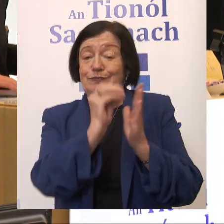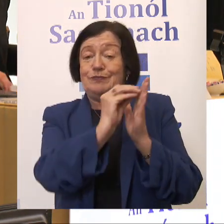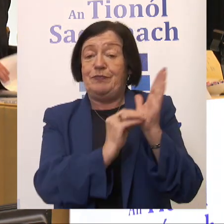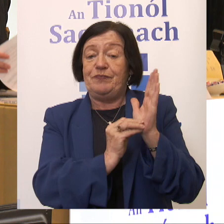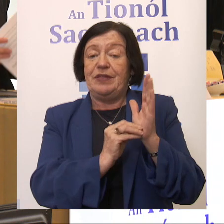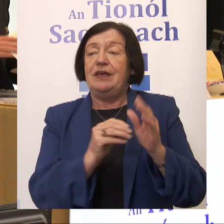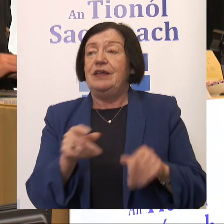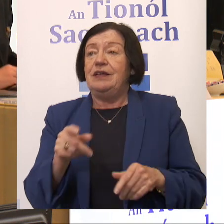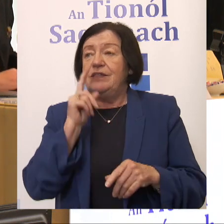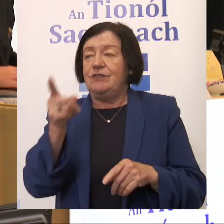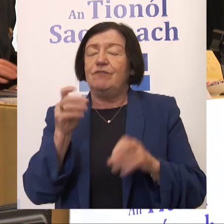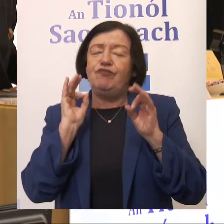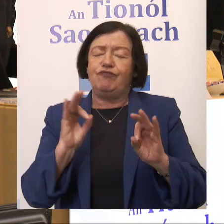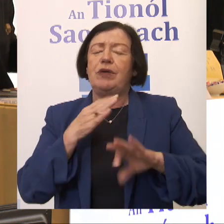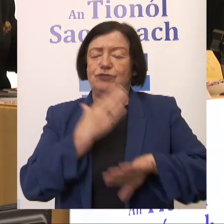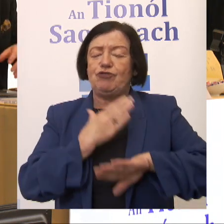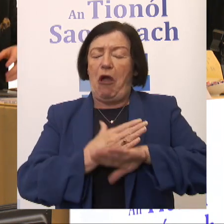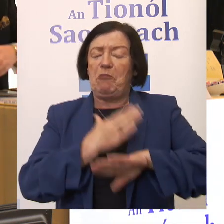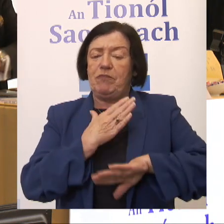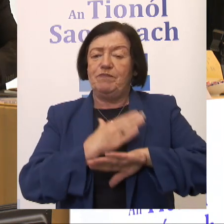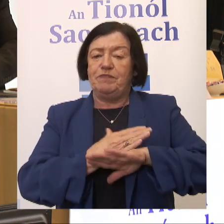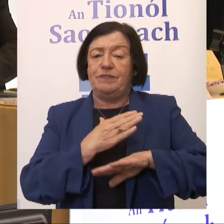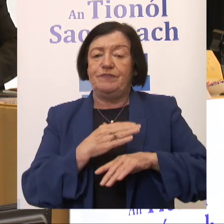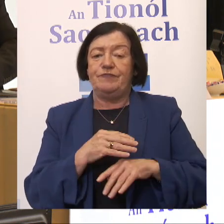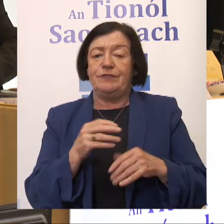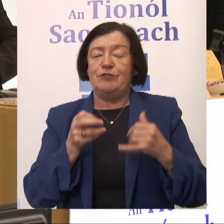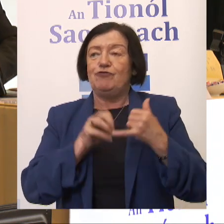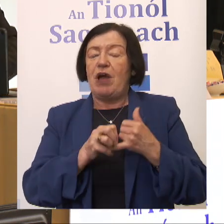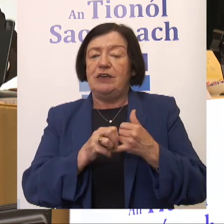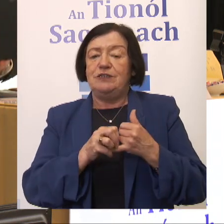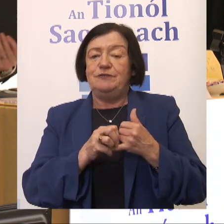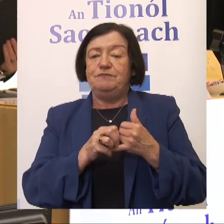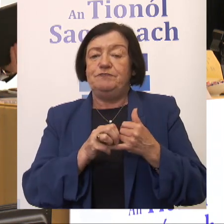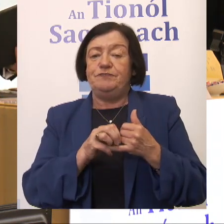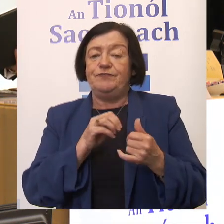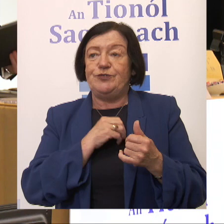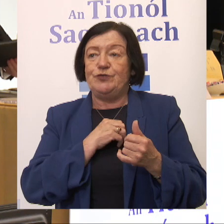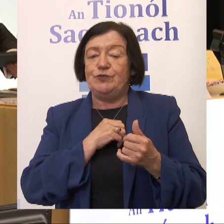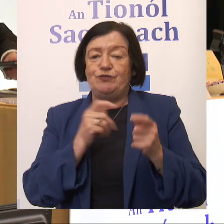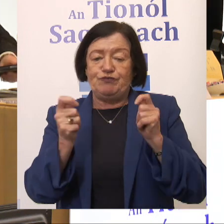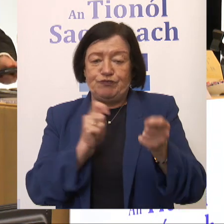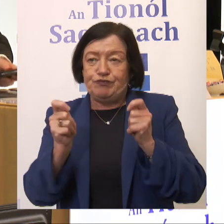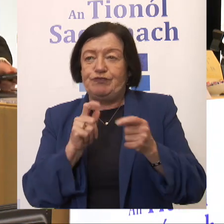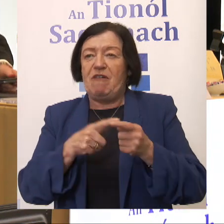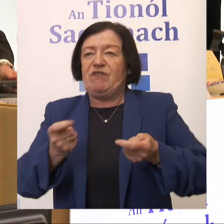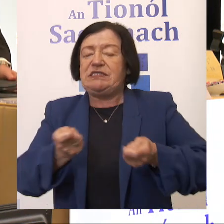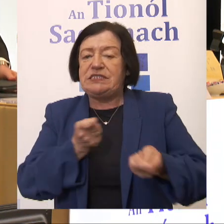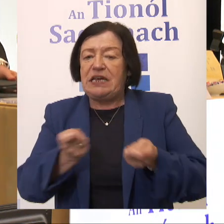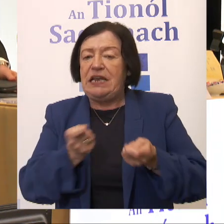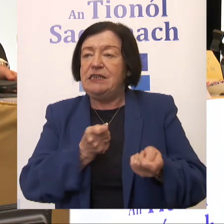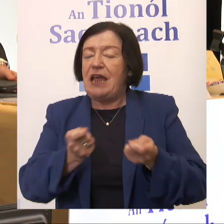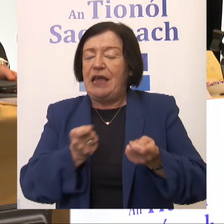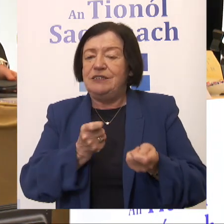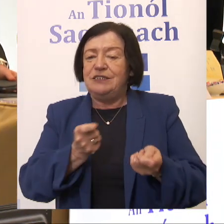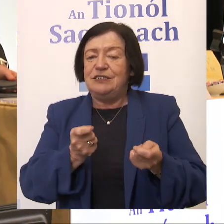enviable task, they've done a phenomenal job trying to moderate and facilitate all of the